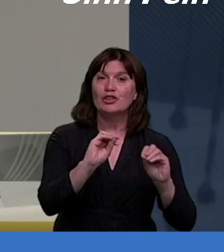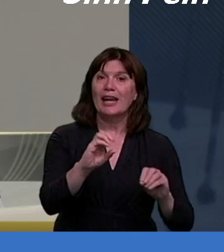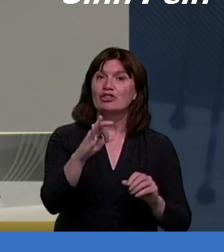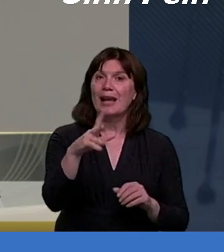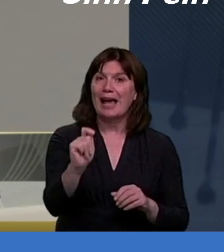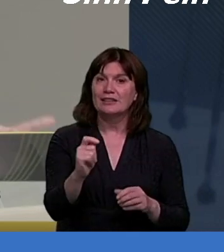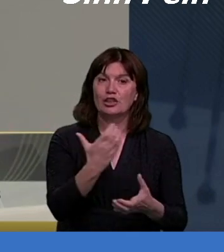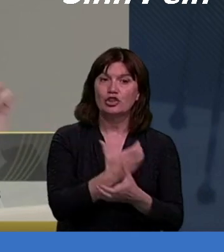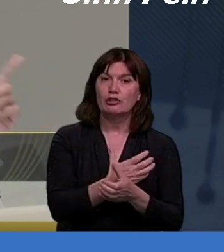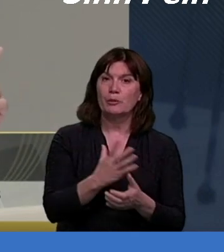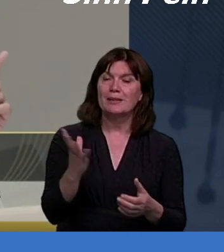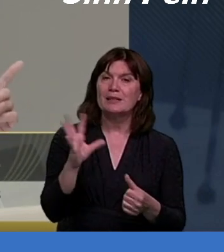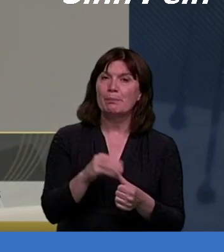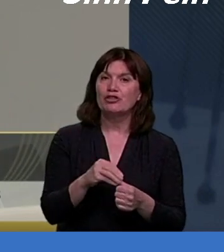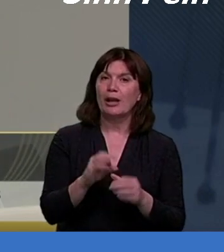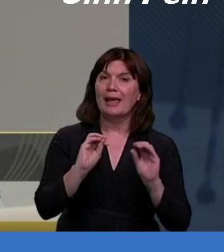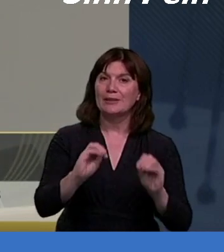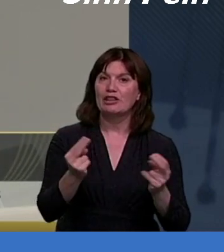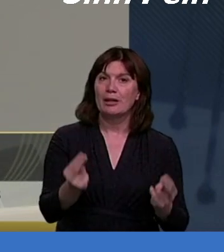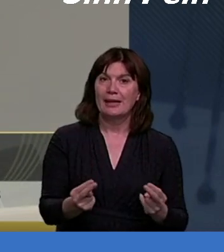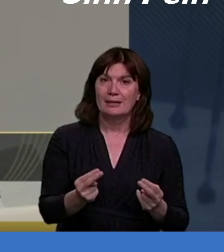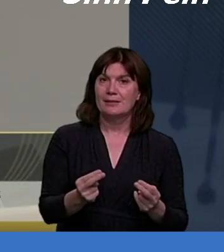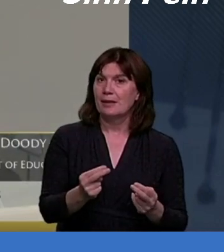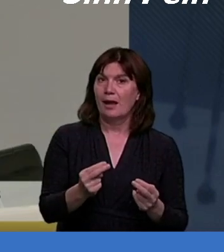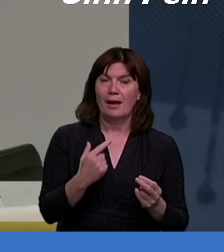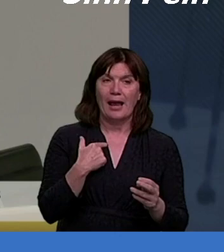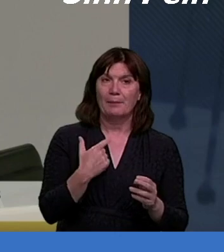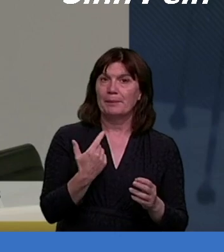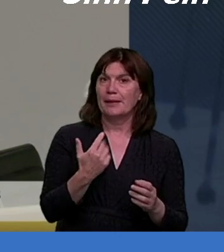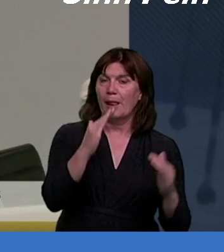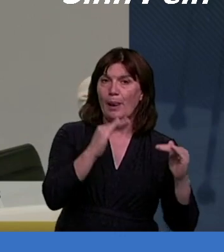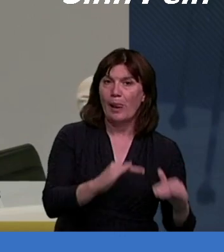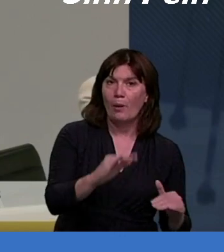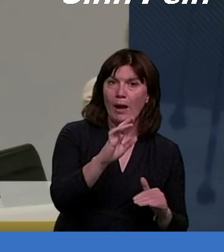education needs are defined as being at both ends of the academic spectrum.